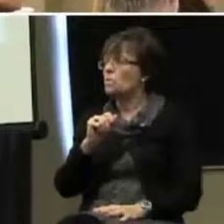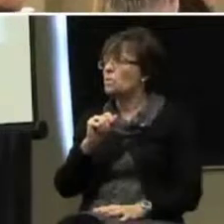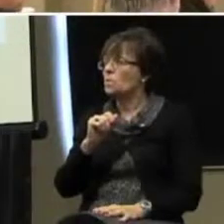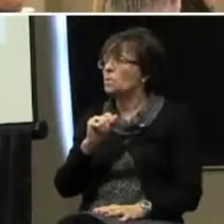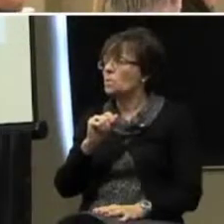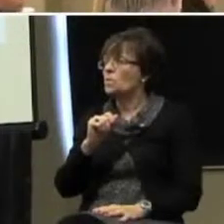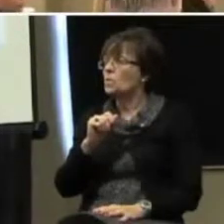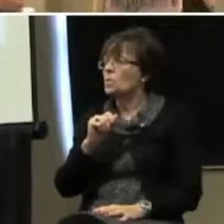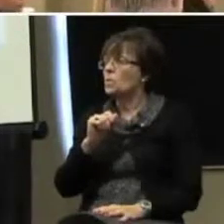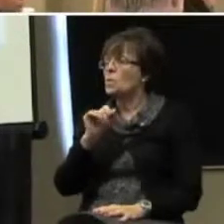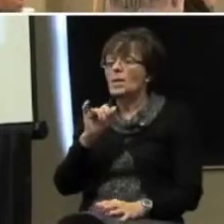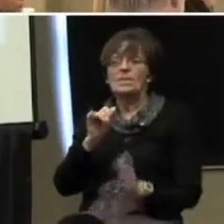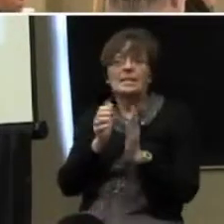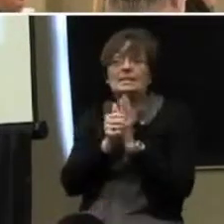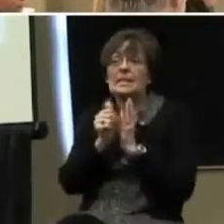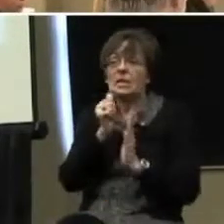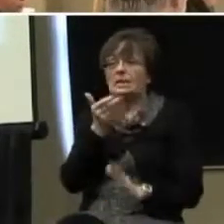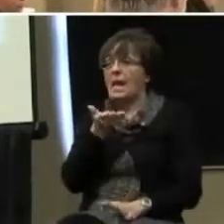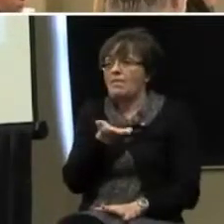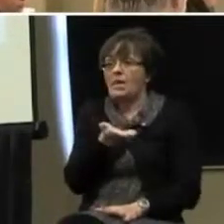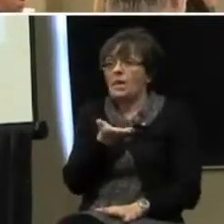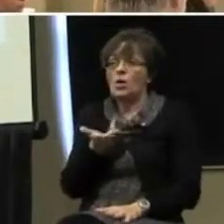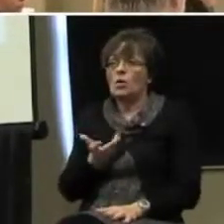I mean, if the skill isn't there...